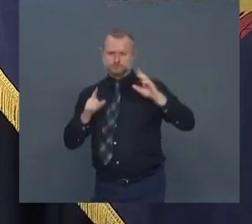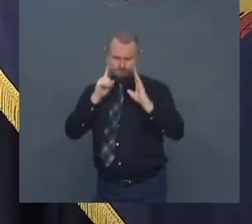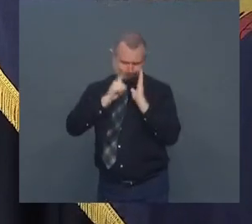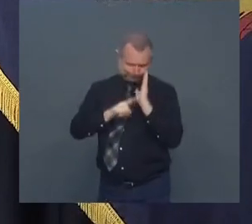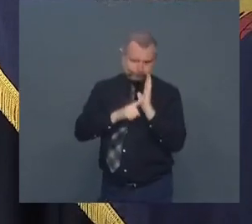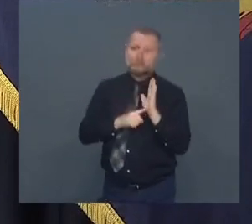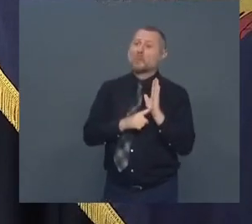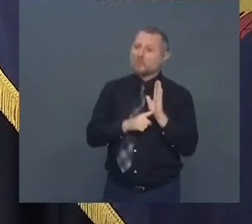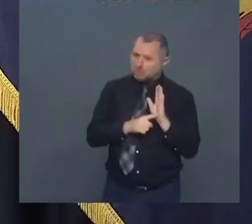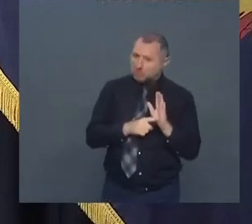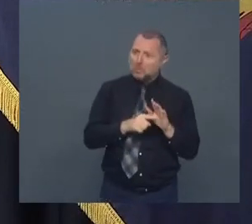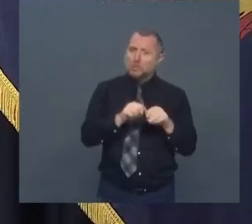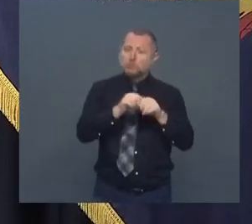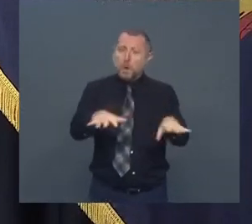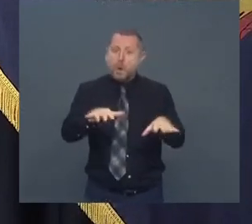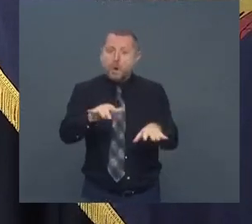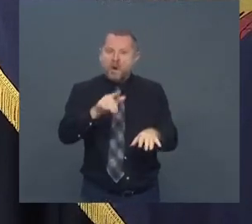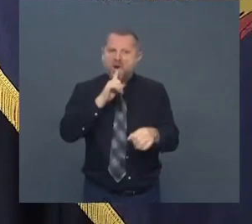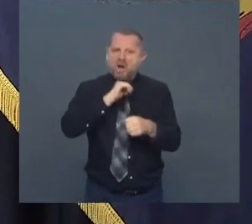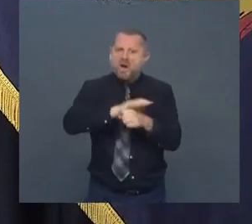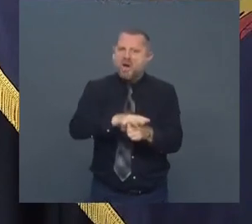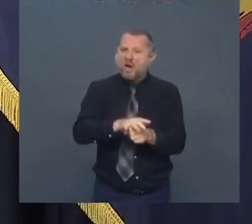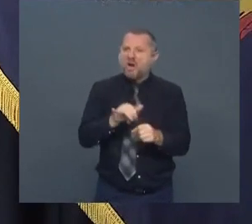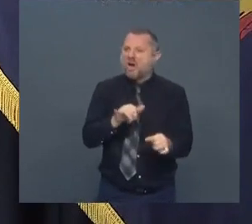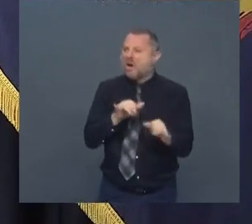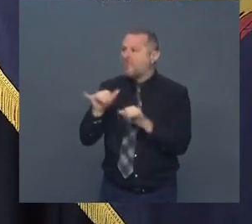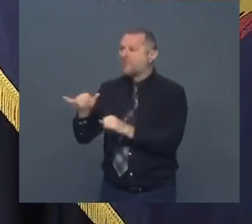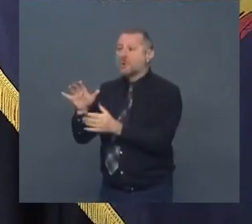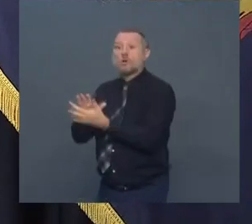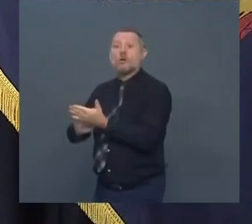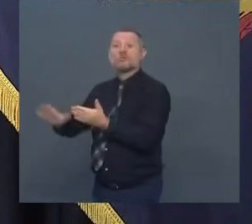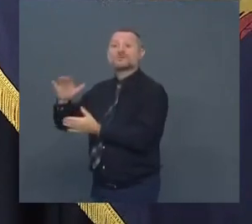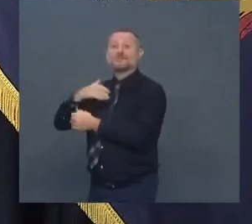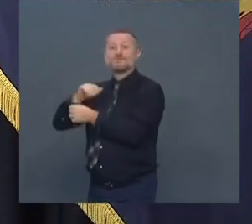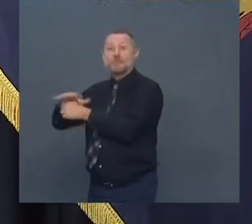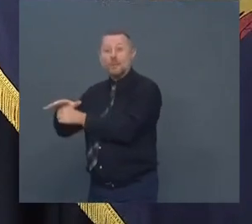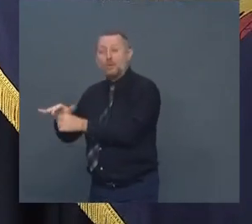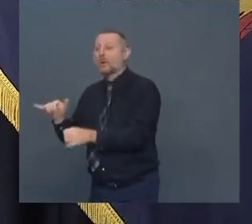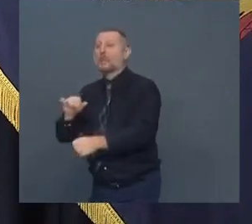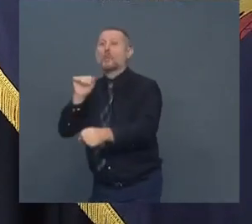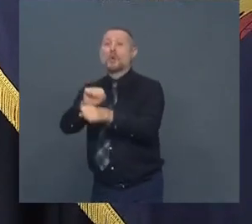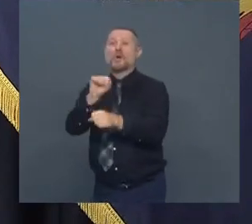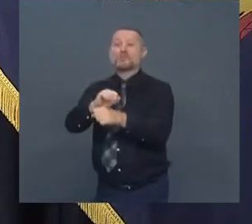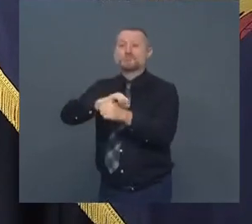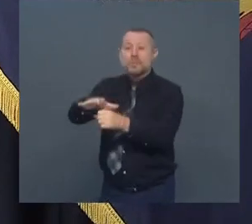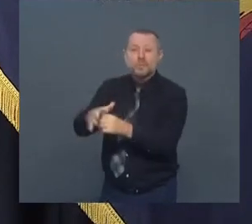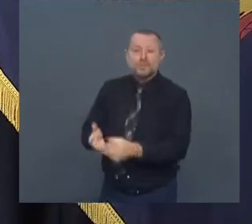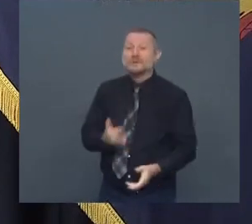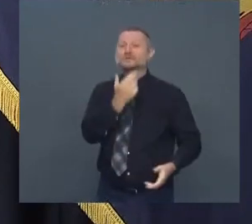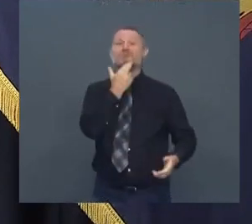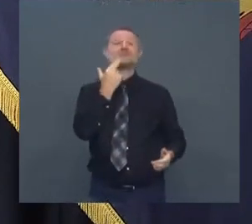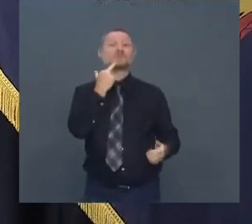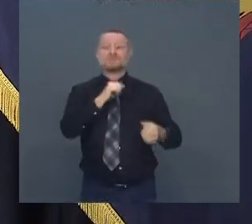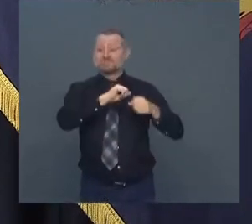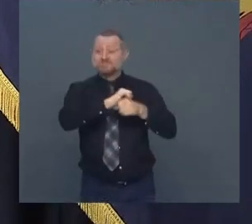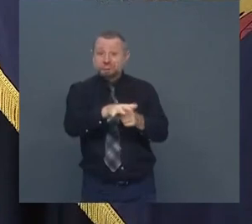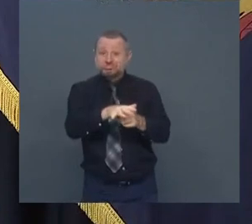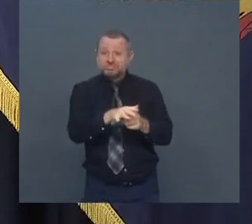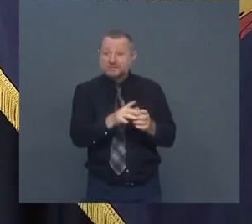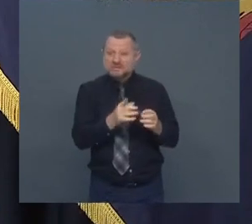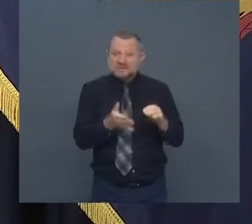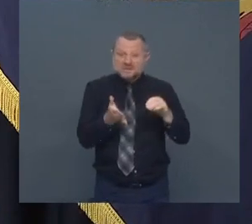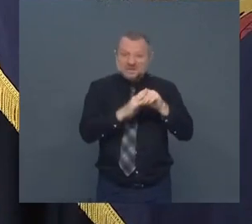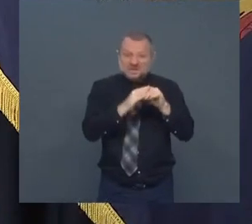just like workplaces just like restaurants we see a cluster in a school